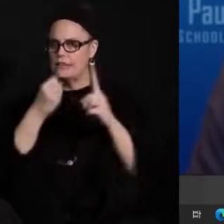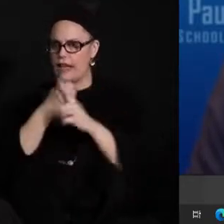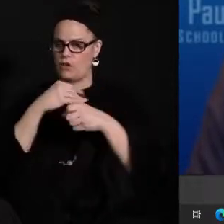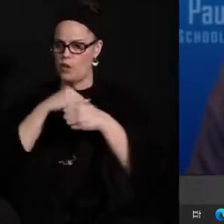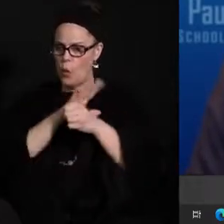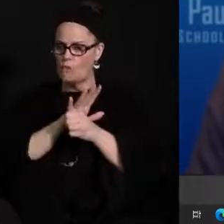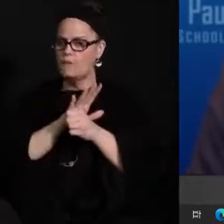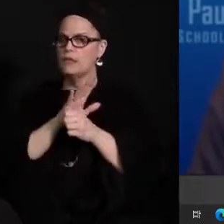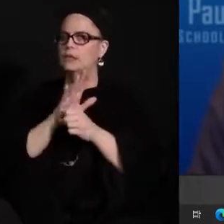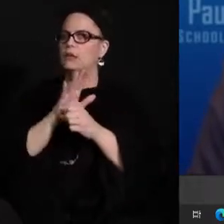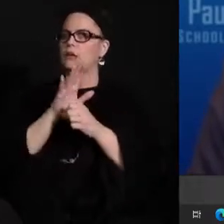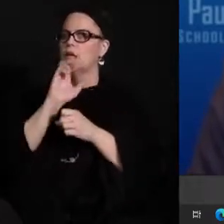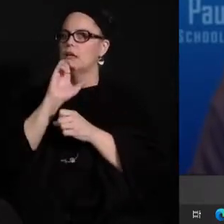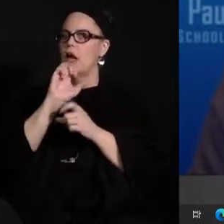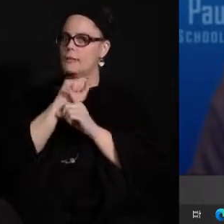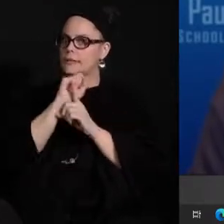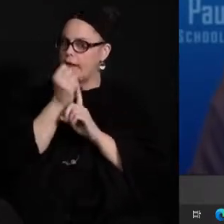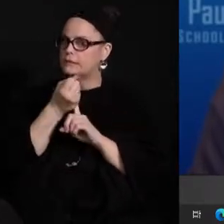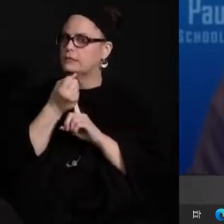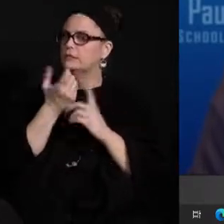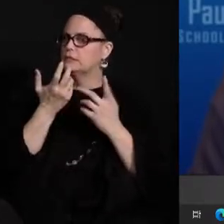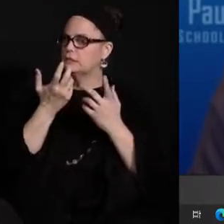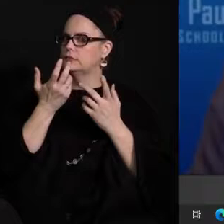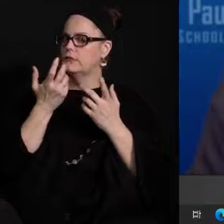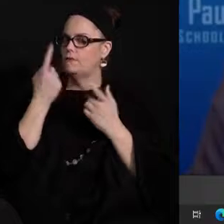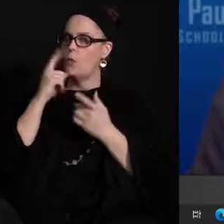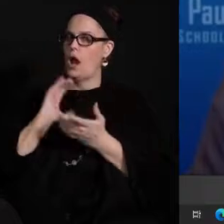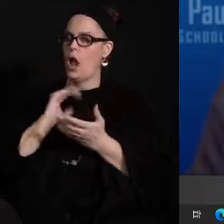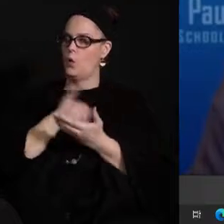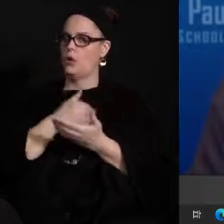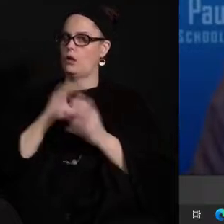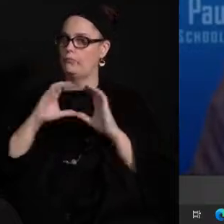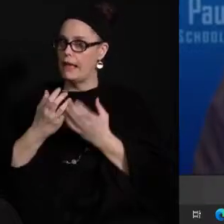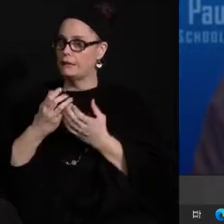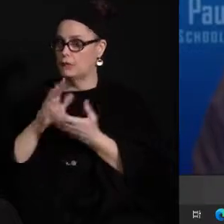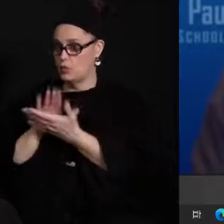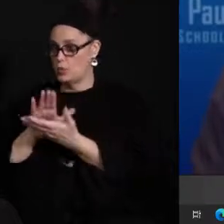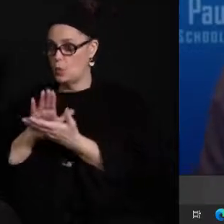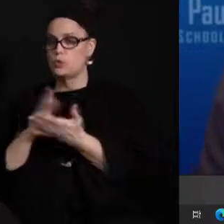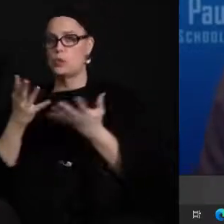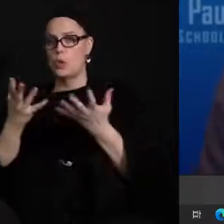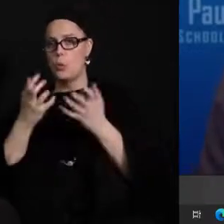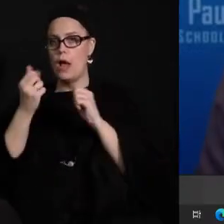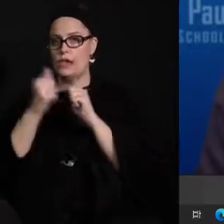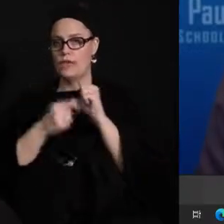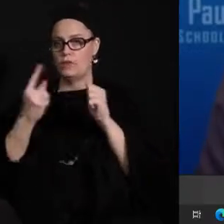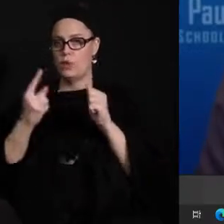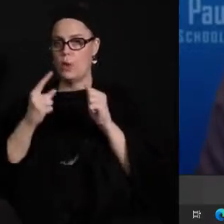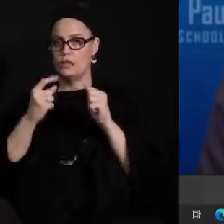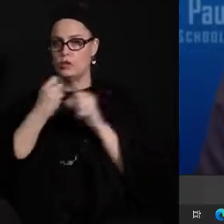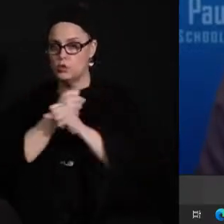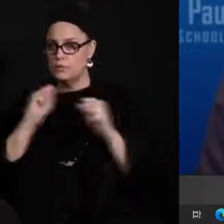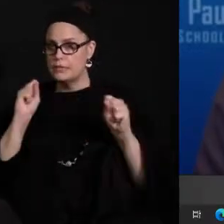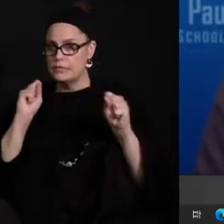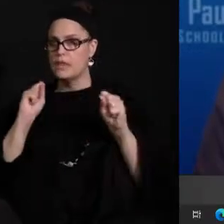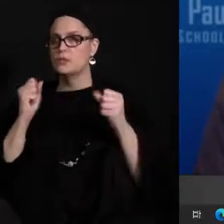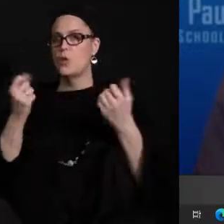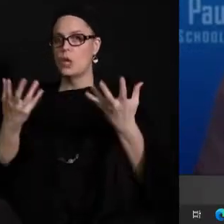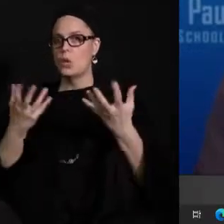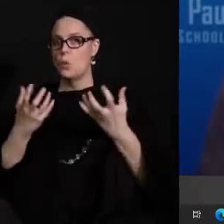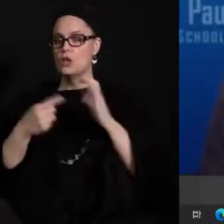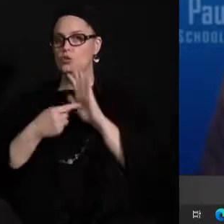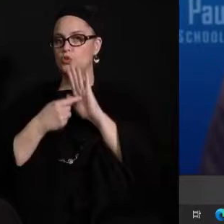cases or suspected cases has on our classrooms in our schools we want everyone to be safe and we also want to demonstrate